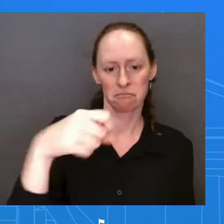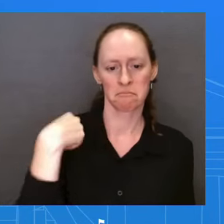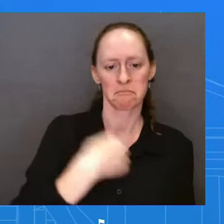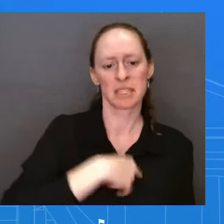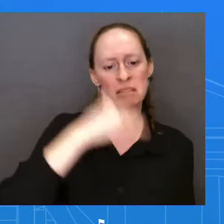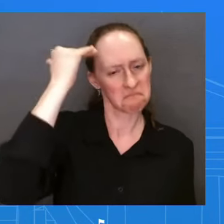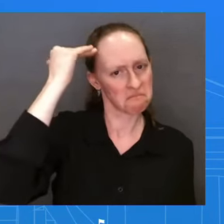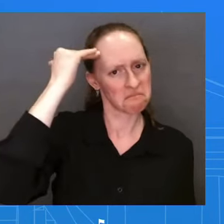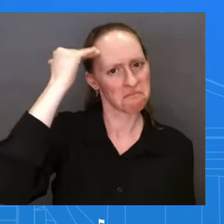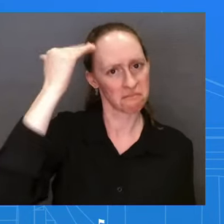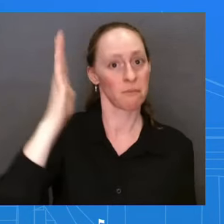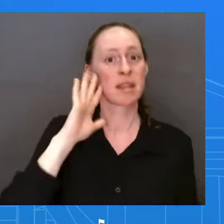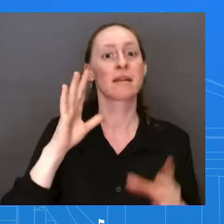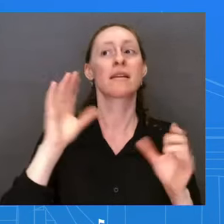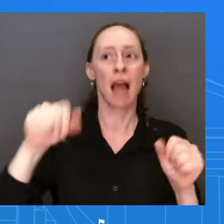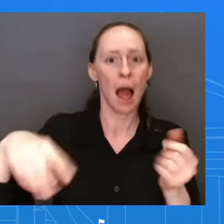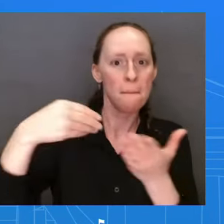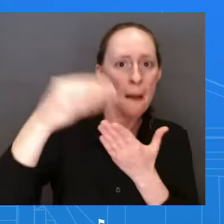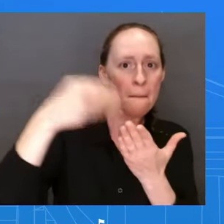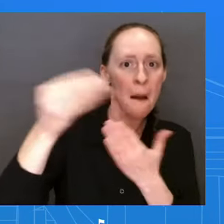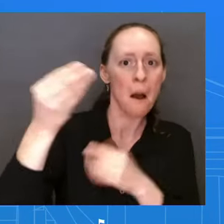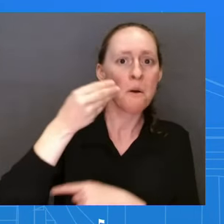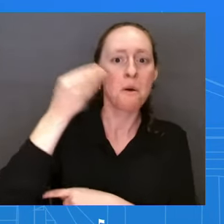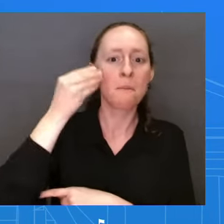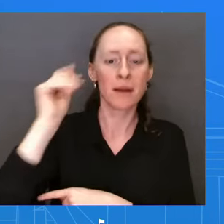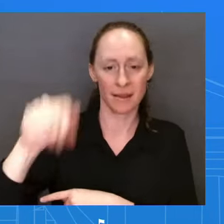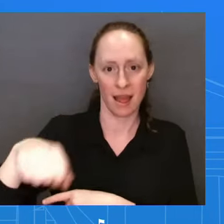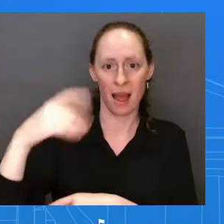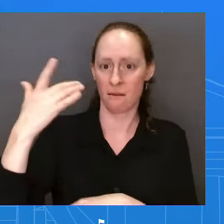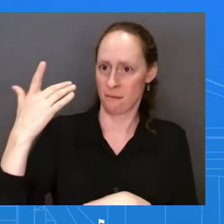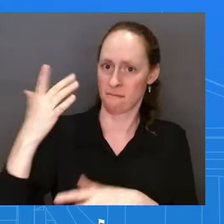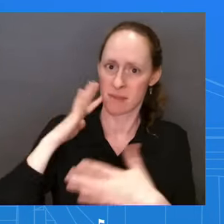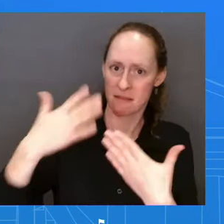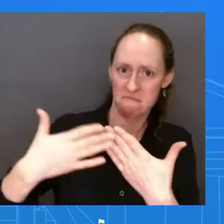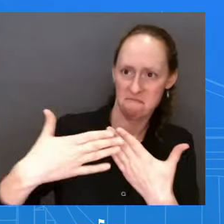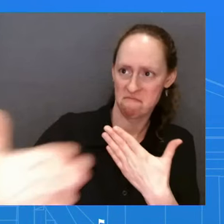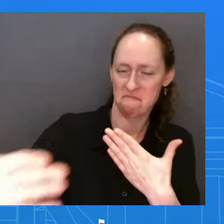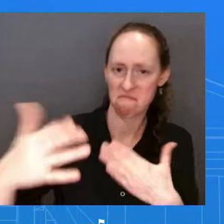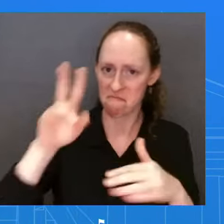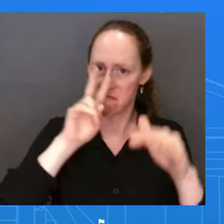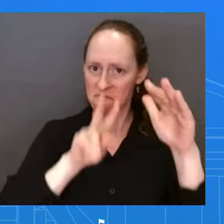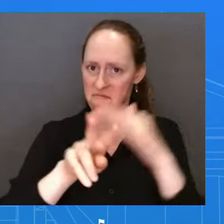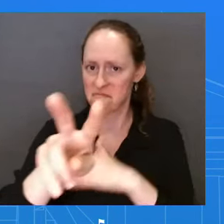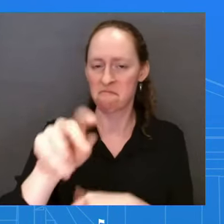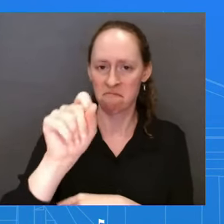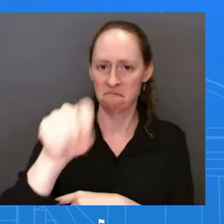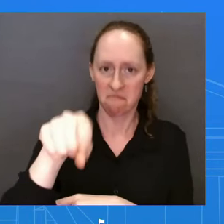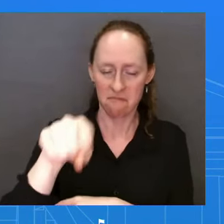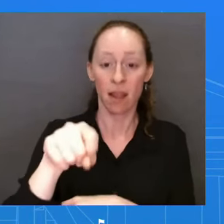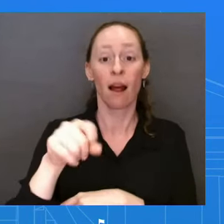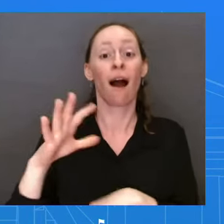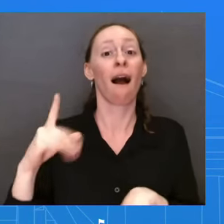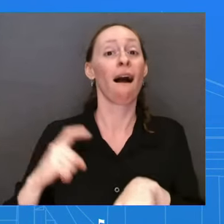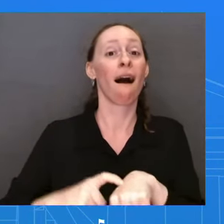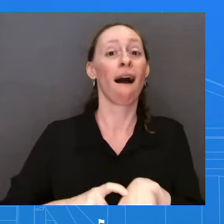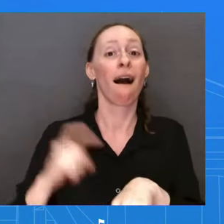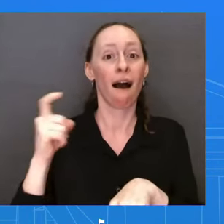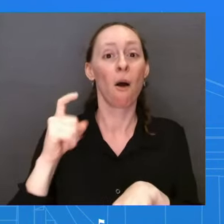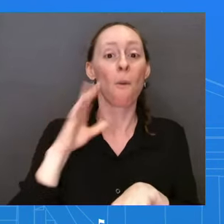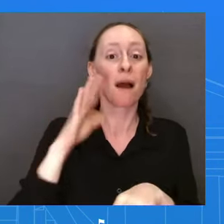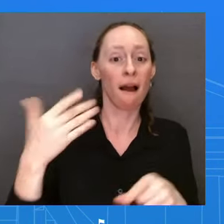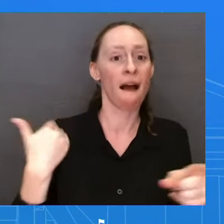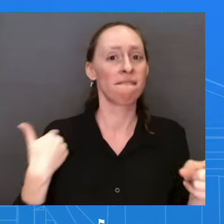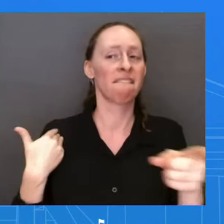provide longer-term solutions. But even in the short run, if you look at the data on